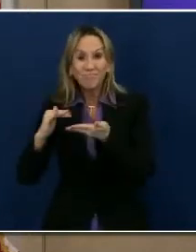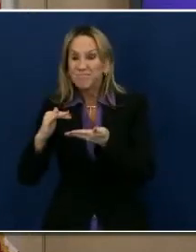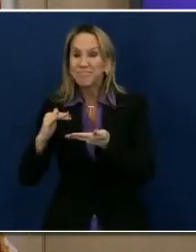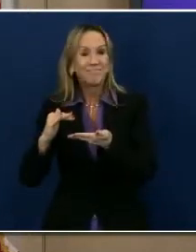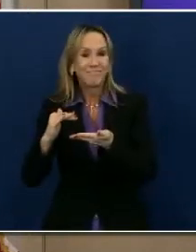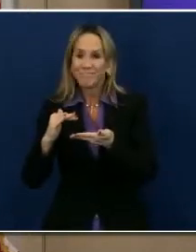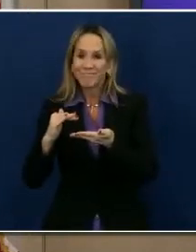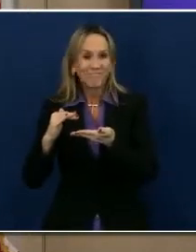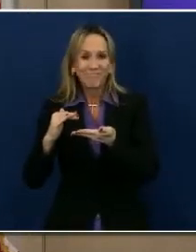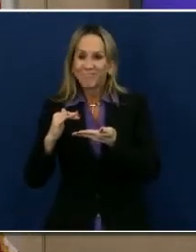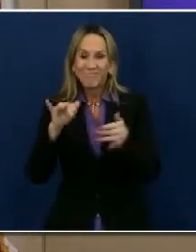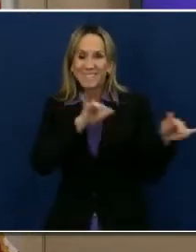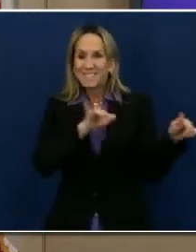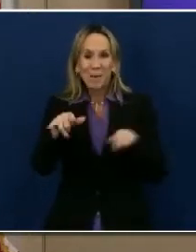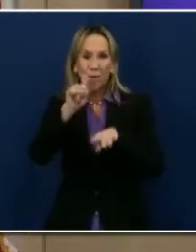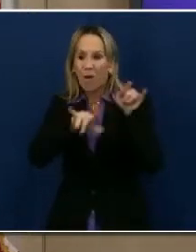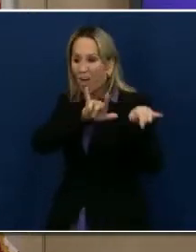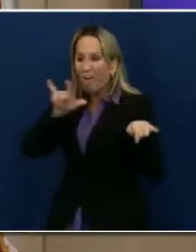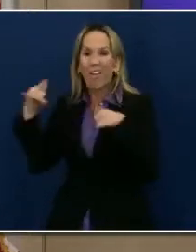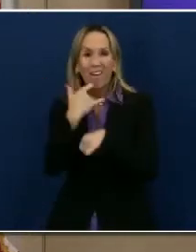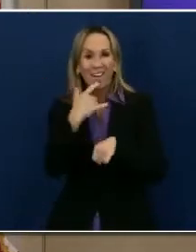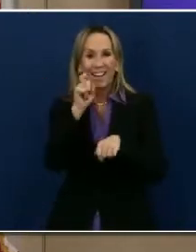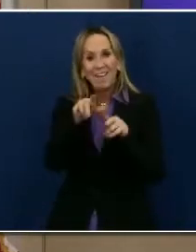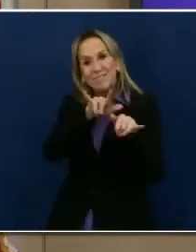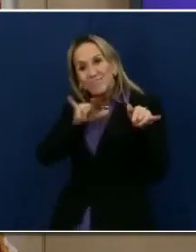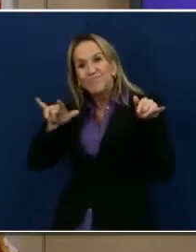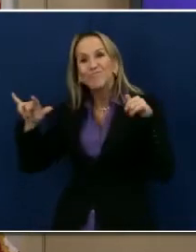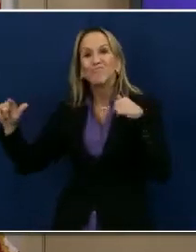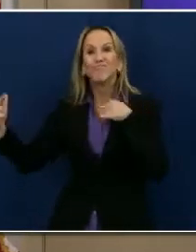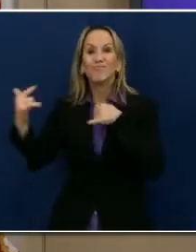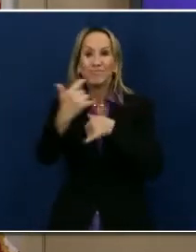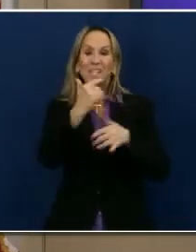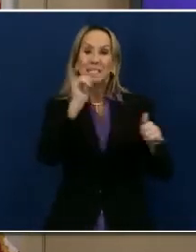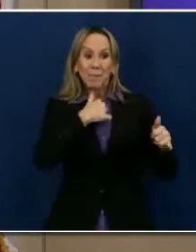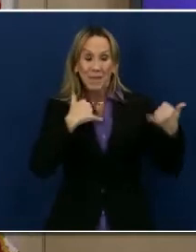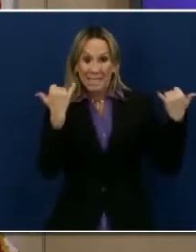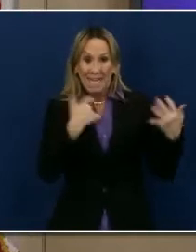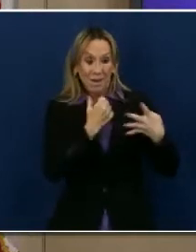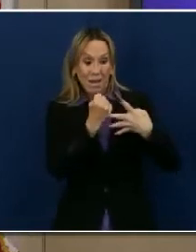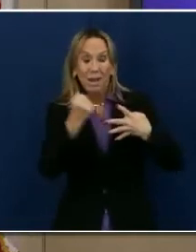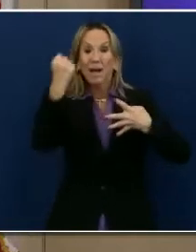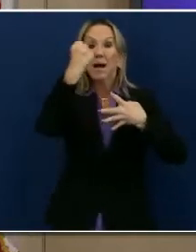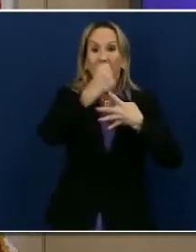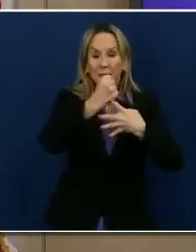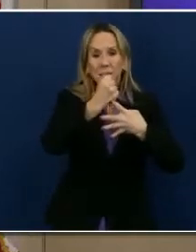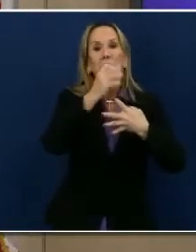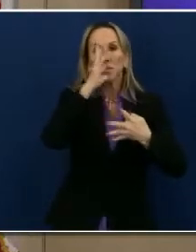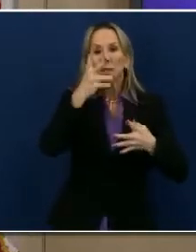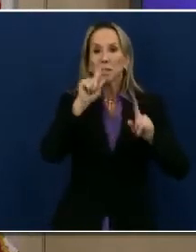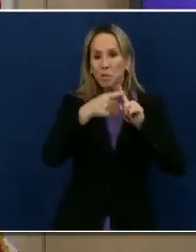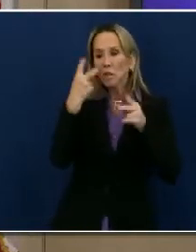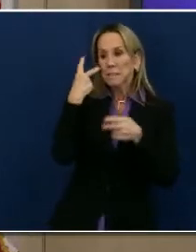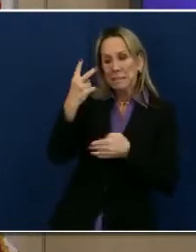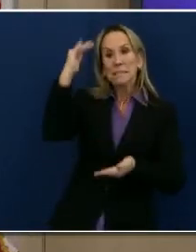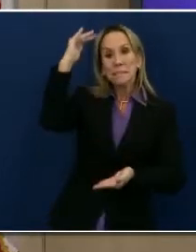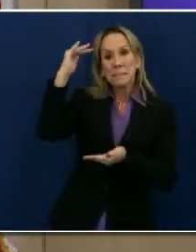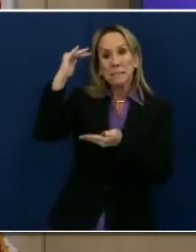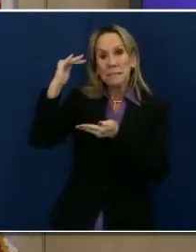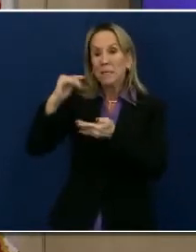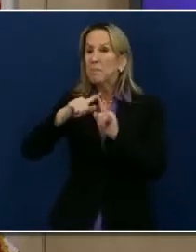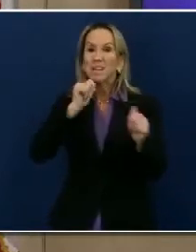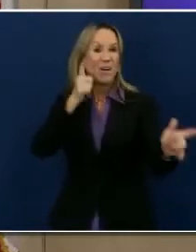is growing. And even with a sharpened focus on all of the efforts we're going to do around enforcement and stepping up our actions, it is going to take time.